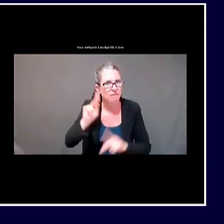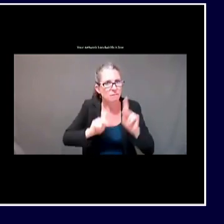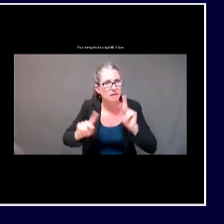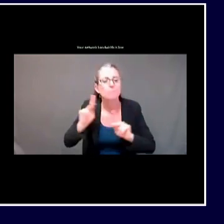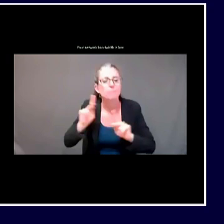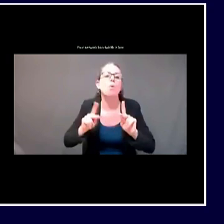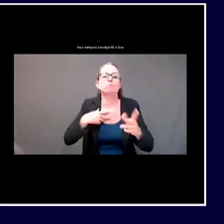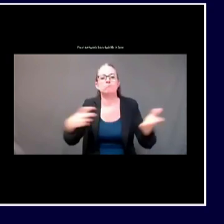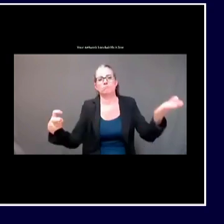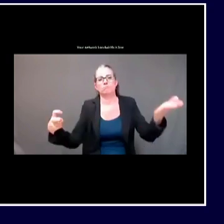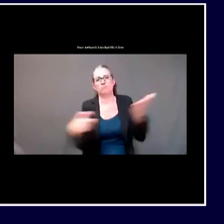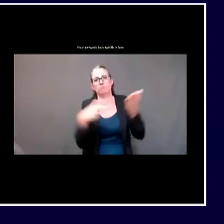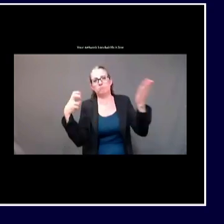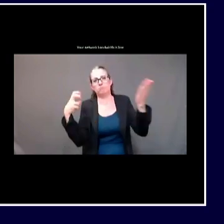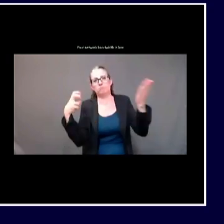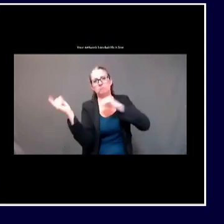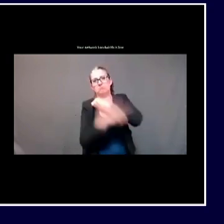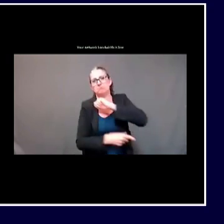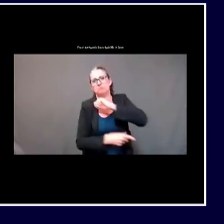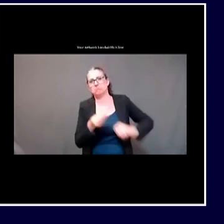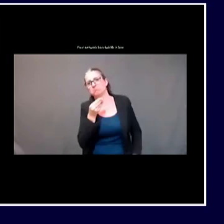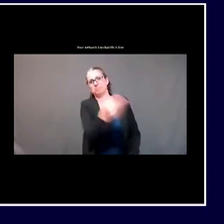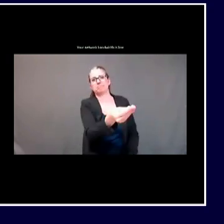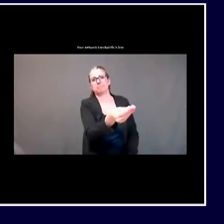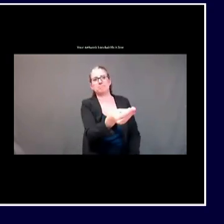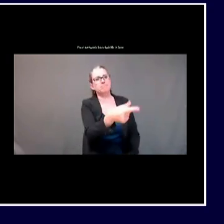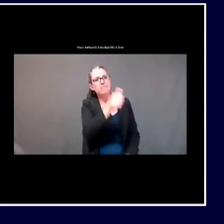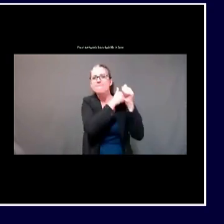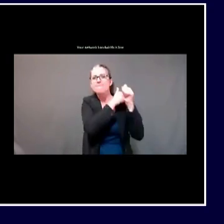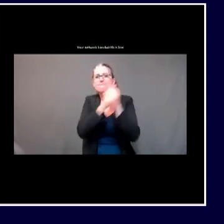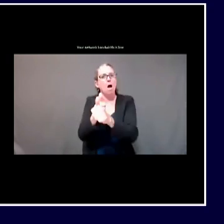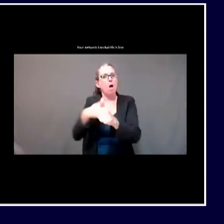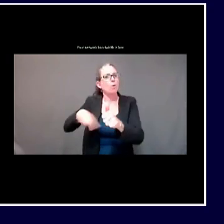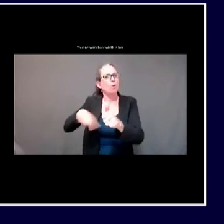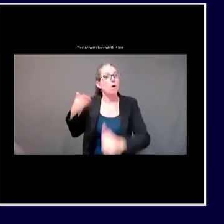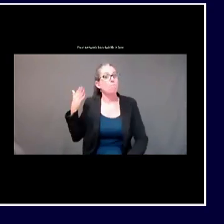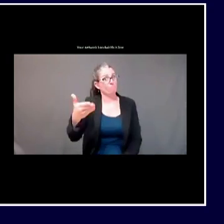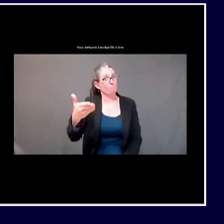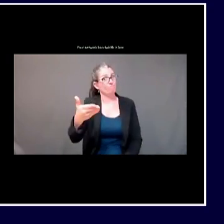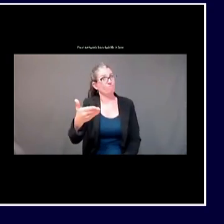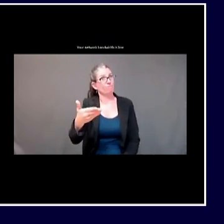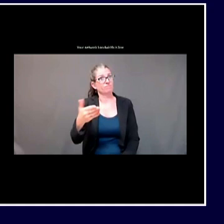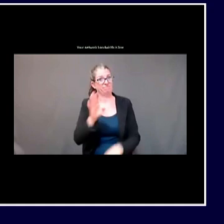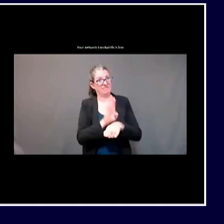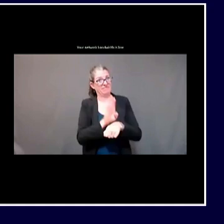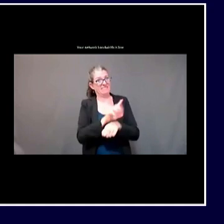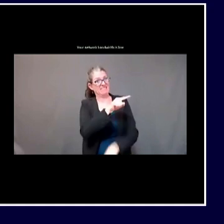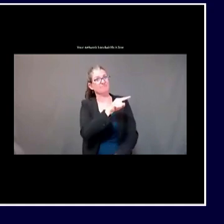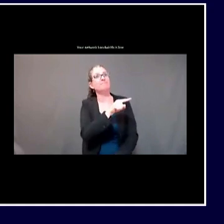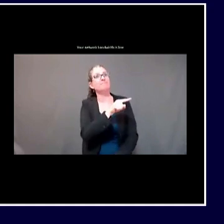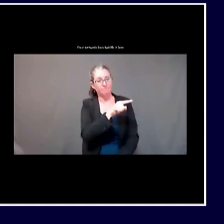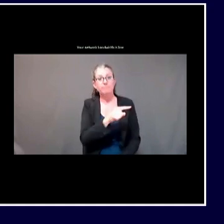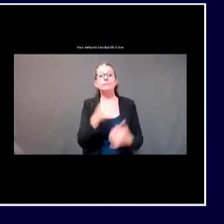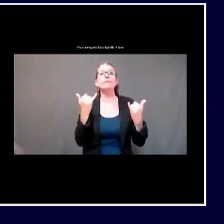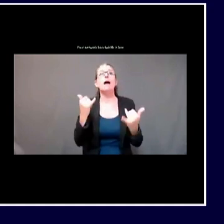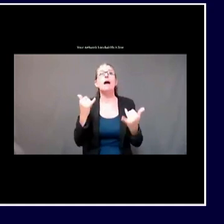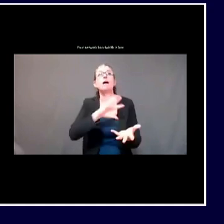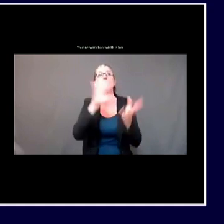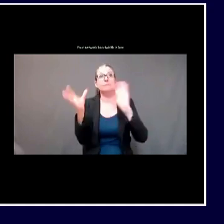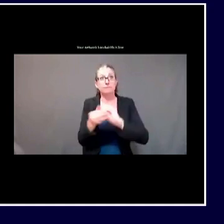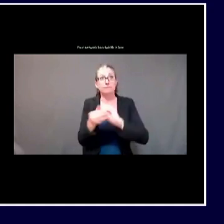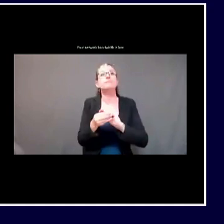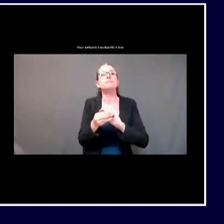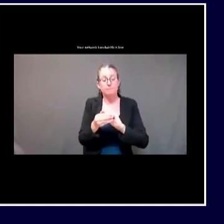the wedding and reception that occurred on Friday, August 7th in and around the Millinocket area. Of those 32 cases,